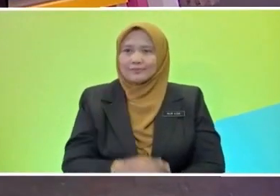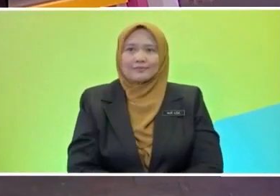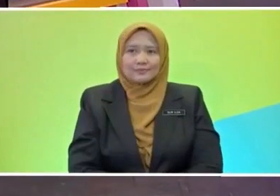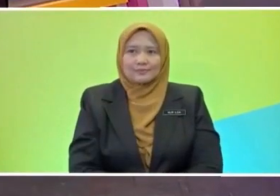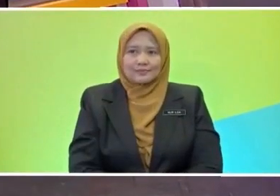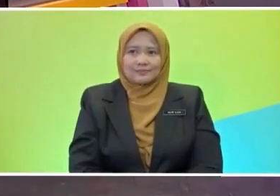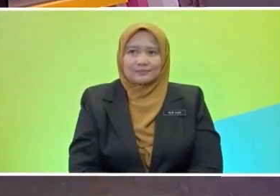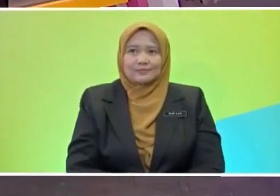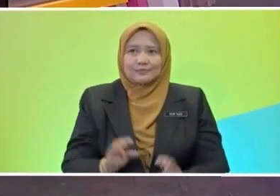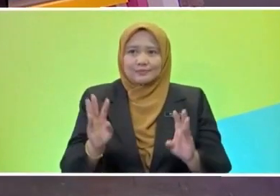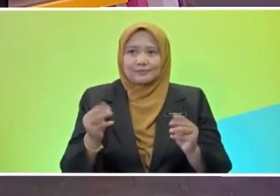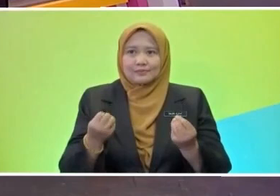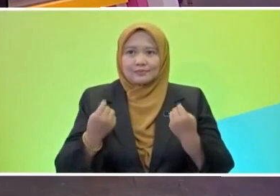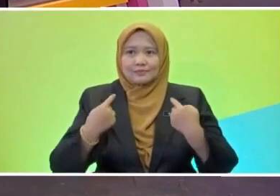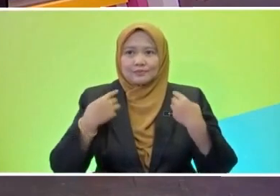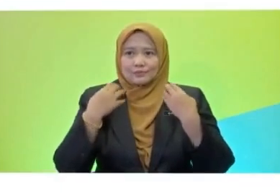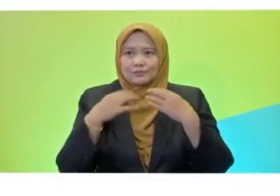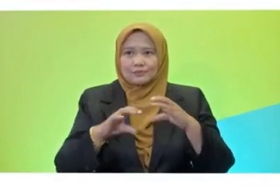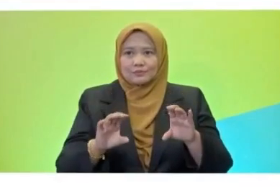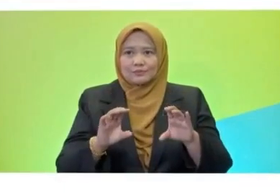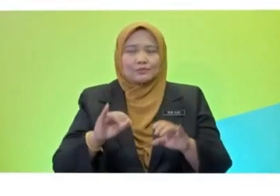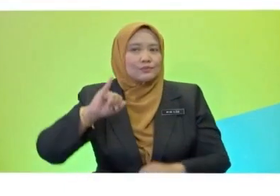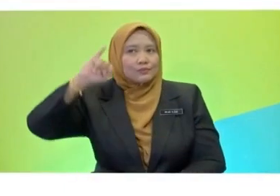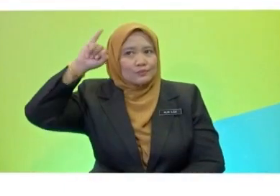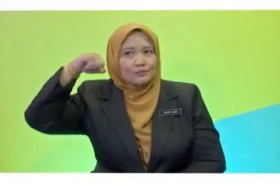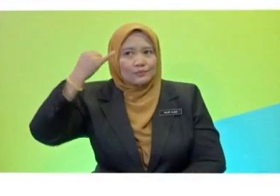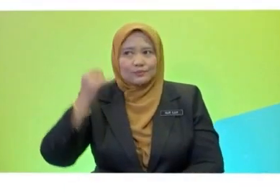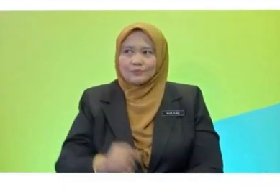Number two. Who would like to volunteer? Joelle! Okay, go ahead, Joelle.